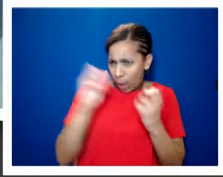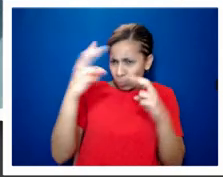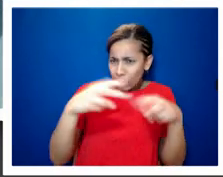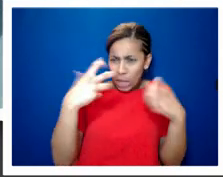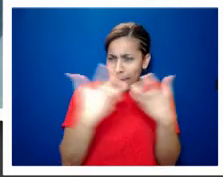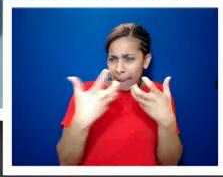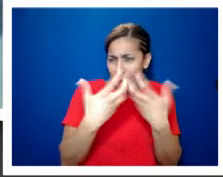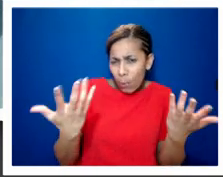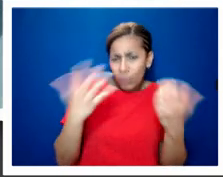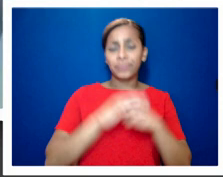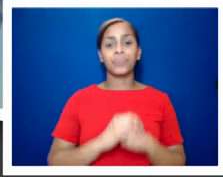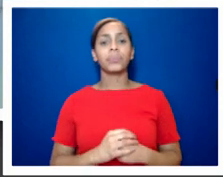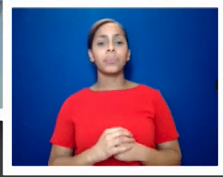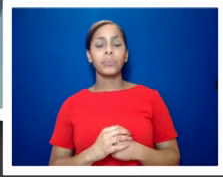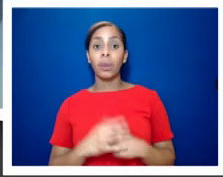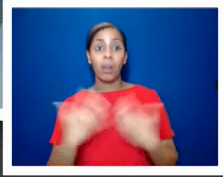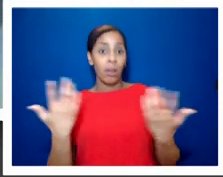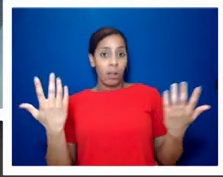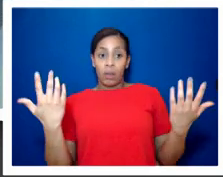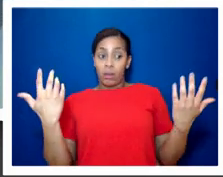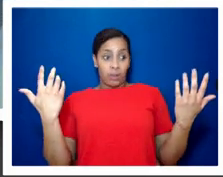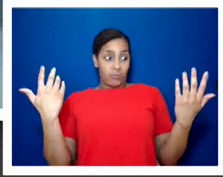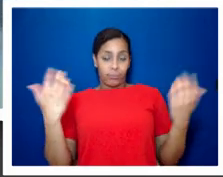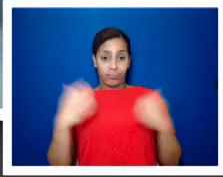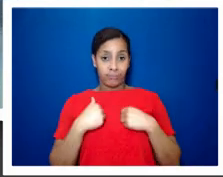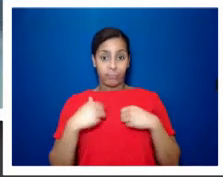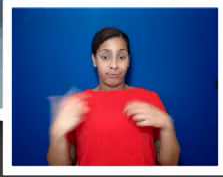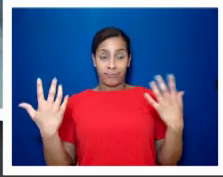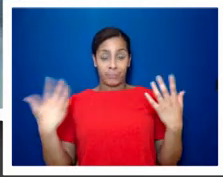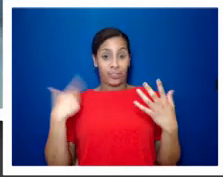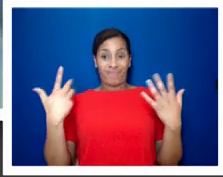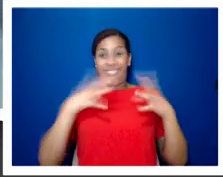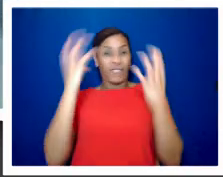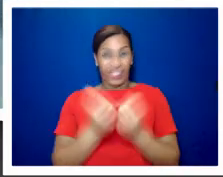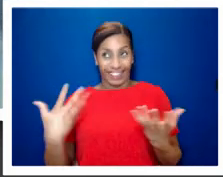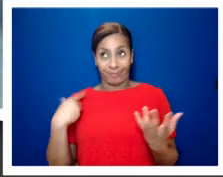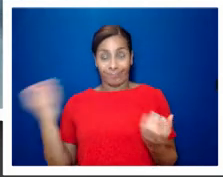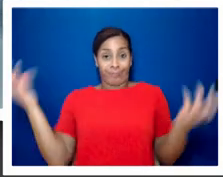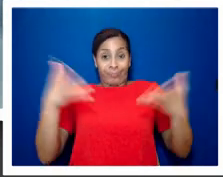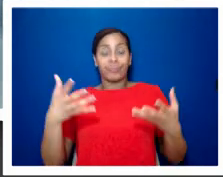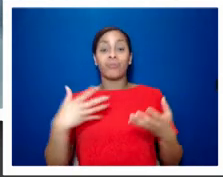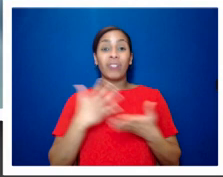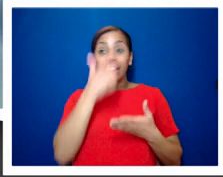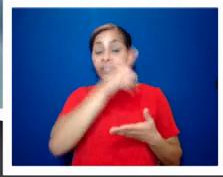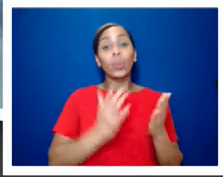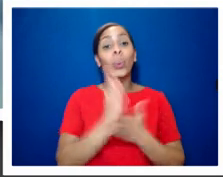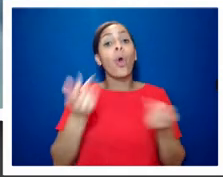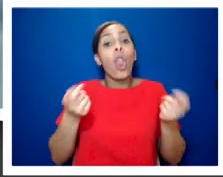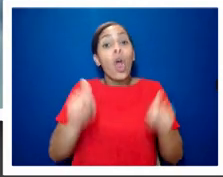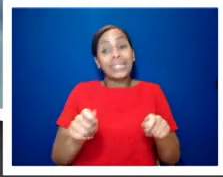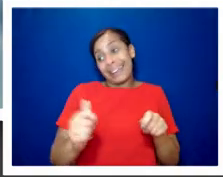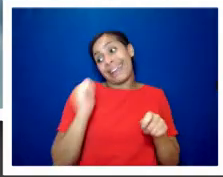know threw everything i had at it so um i wrote it unfortunately during during the kind of the lockdown in in covert which which didn't make it